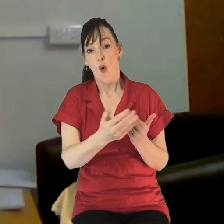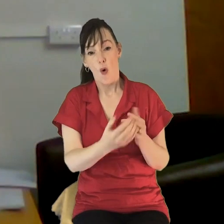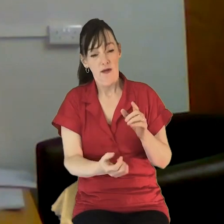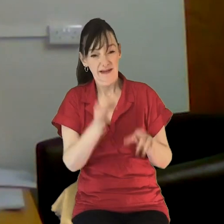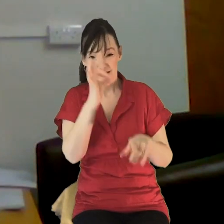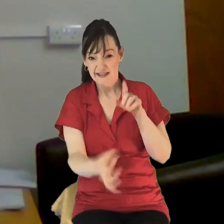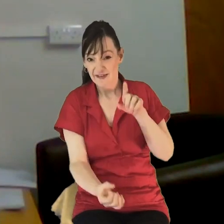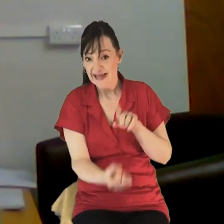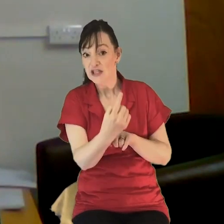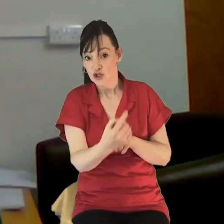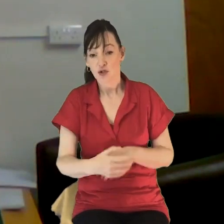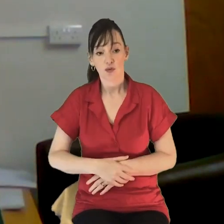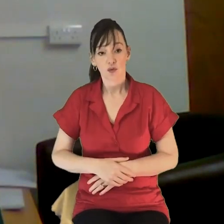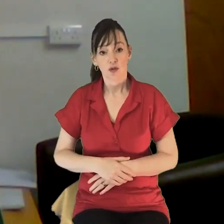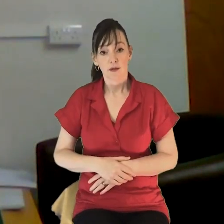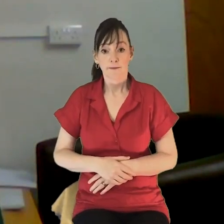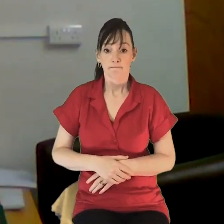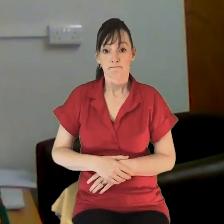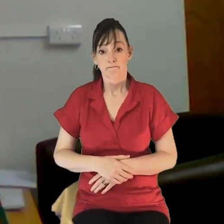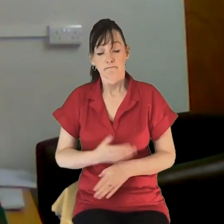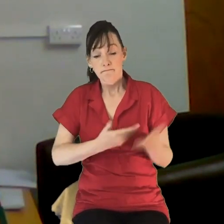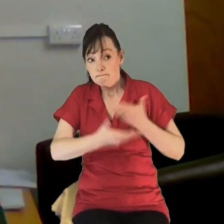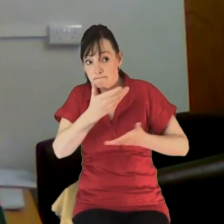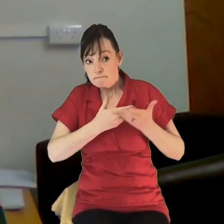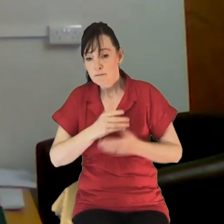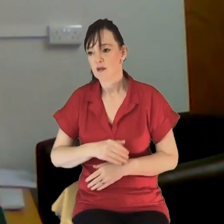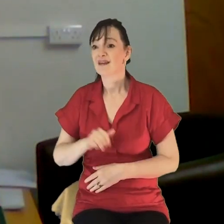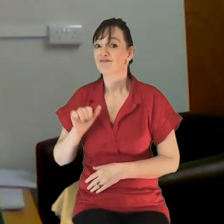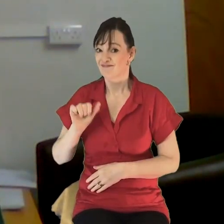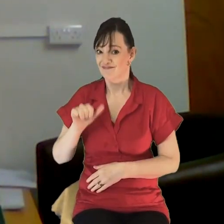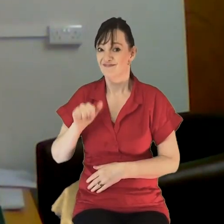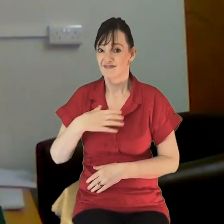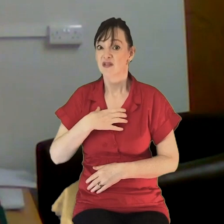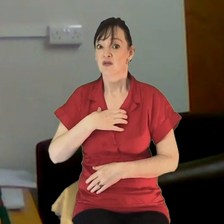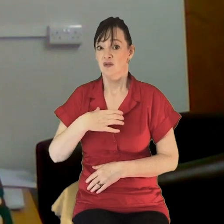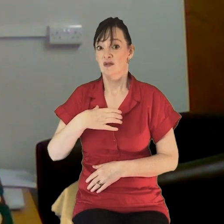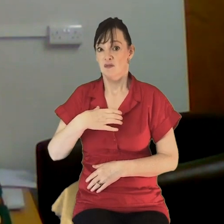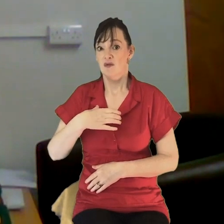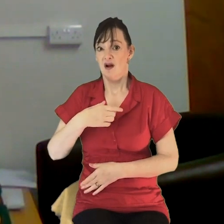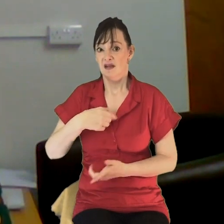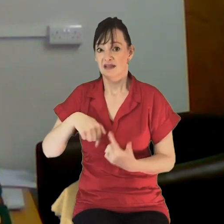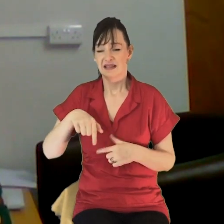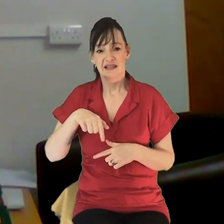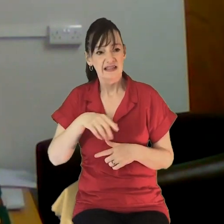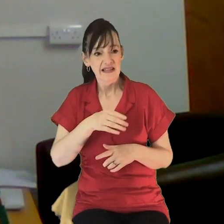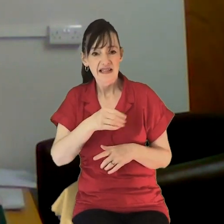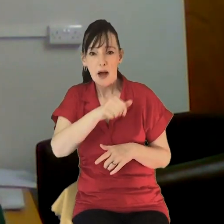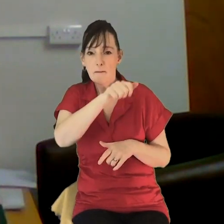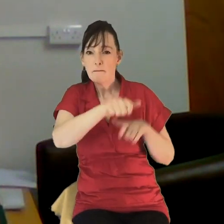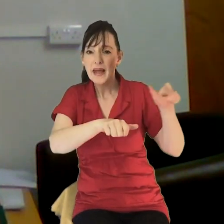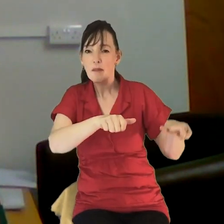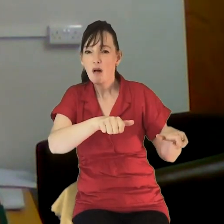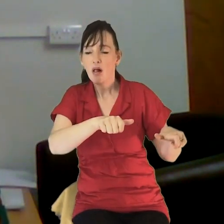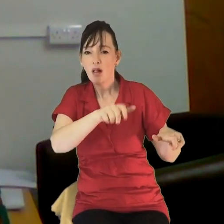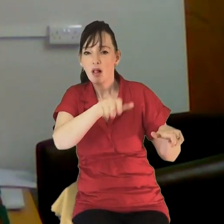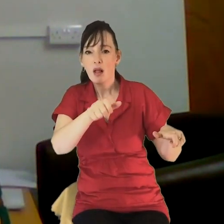Yes, for sure. I think we've had a number of surprises. I don't know how everyone else has found it, but we've been surprised that folk who were